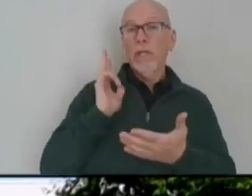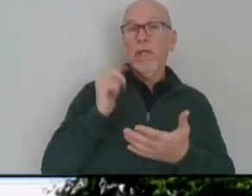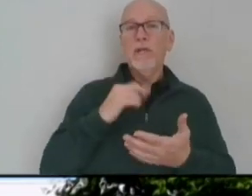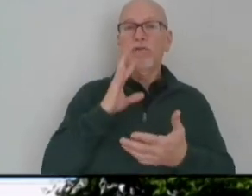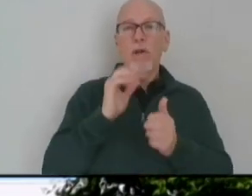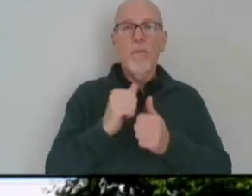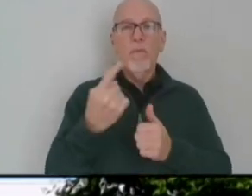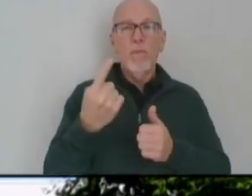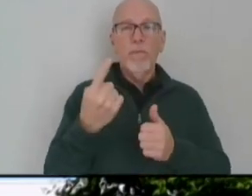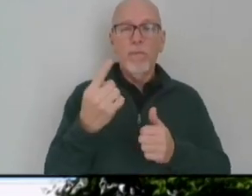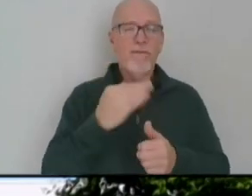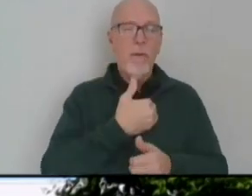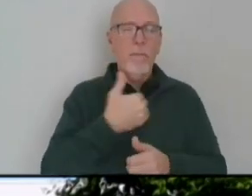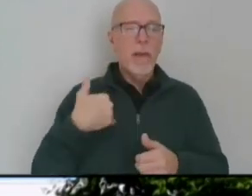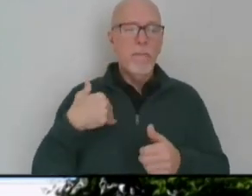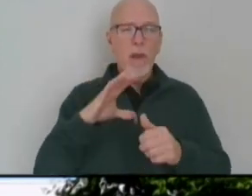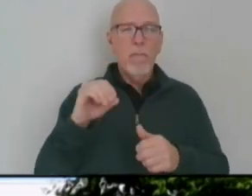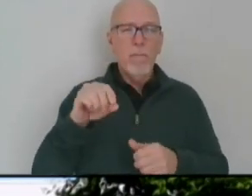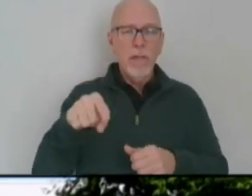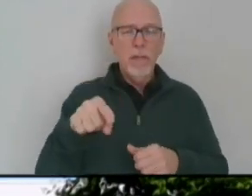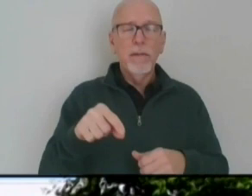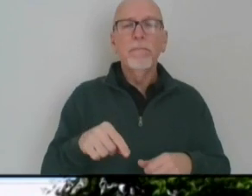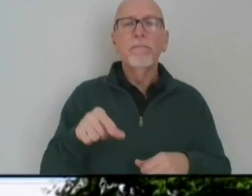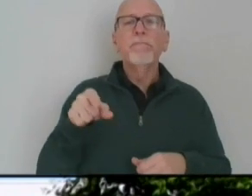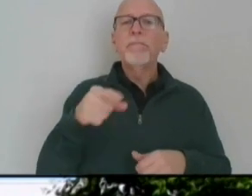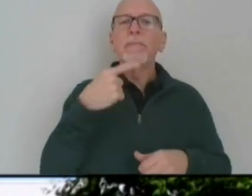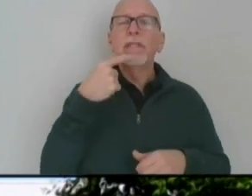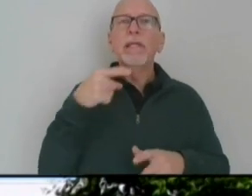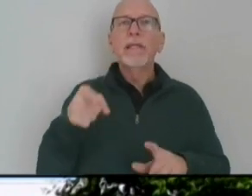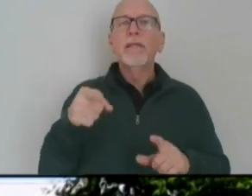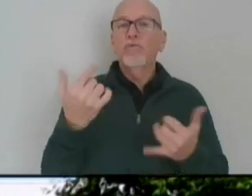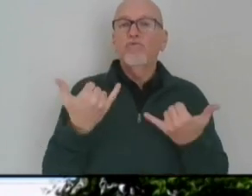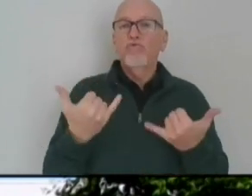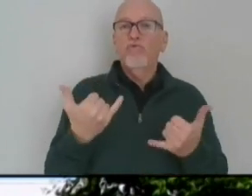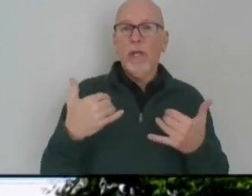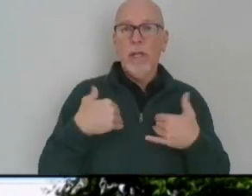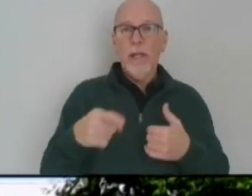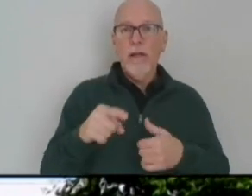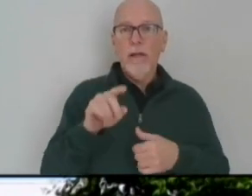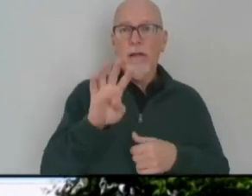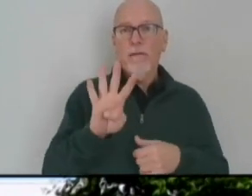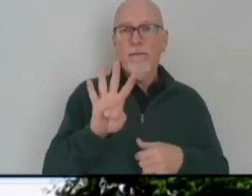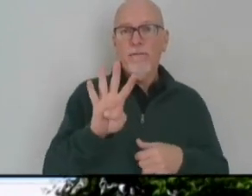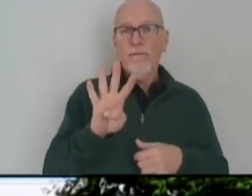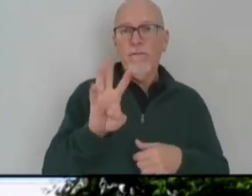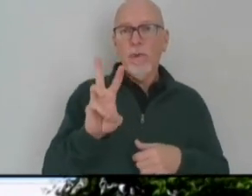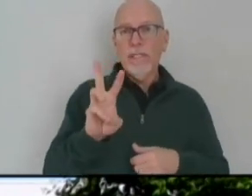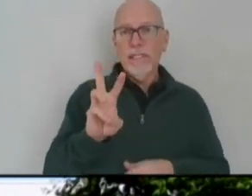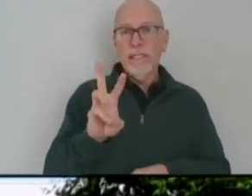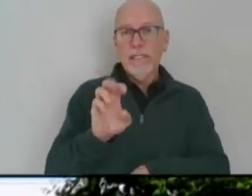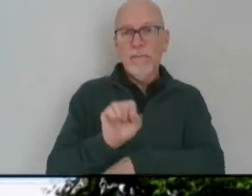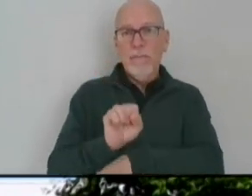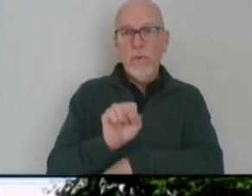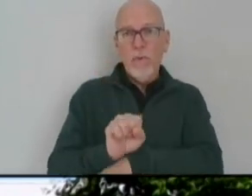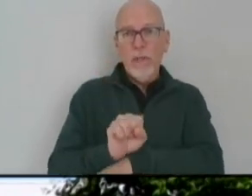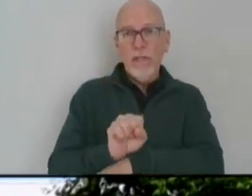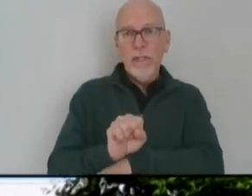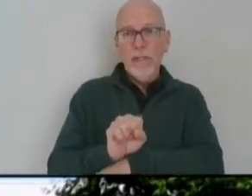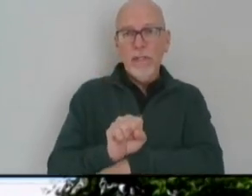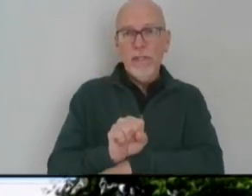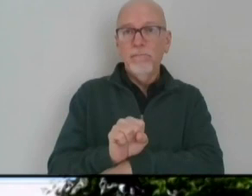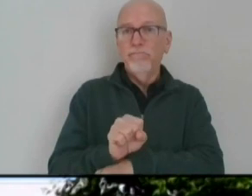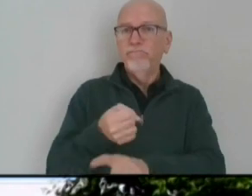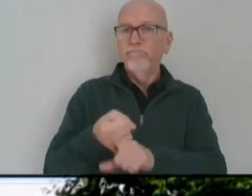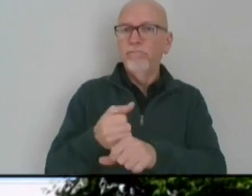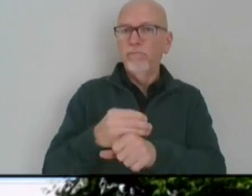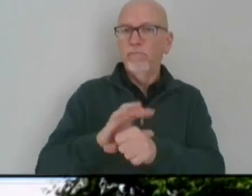member of ours who said that they had currently had 46 employees who were infected with the coronavirus.